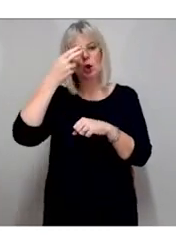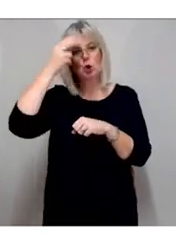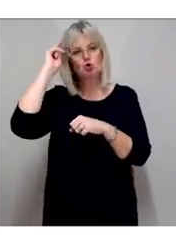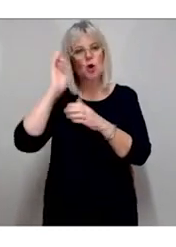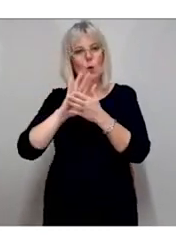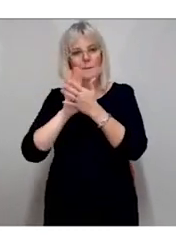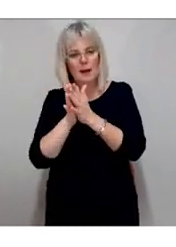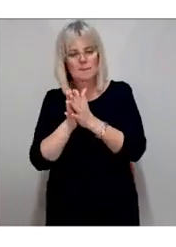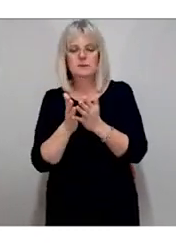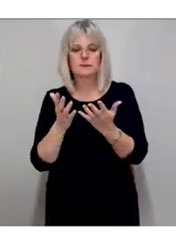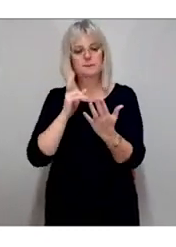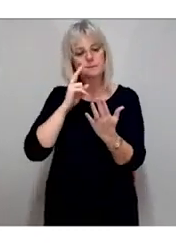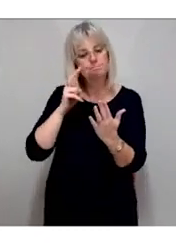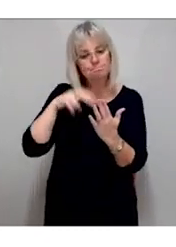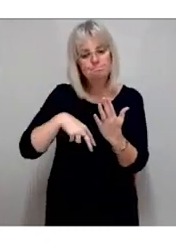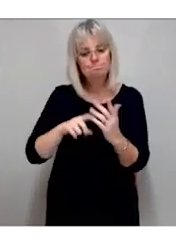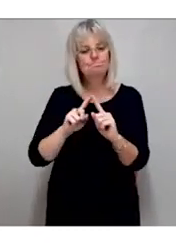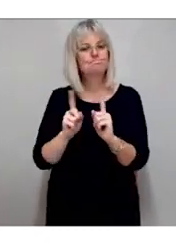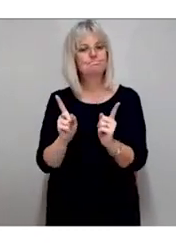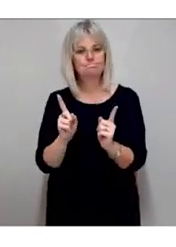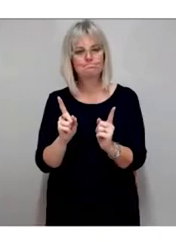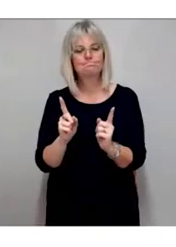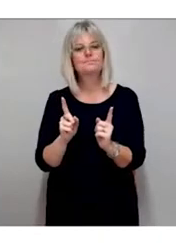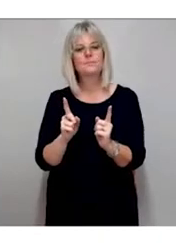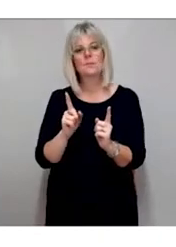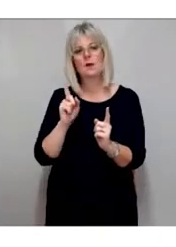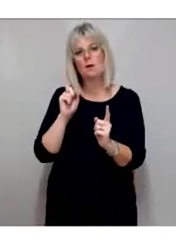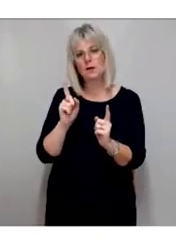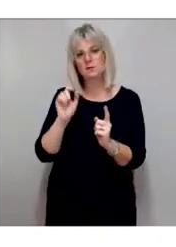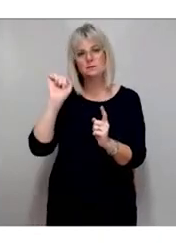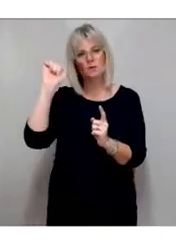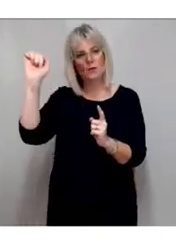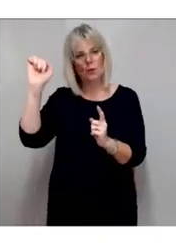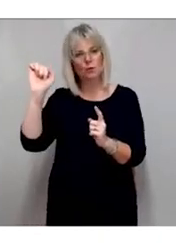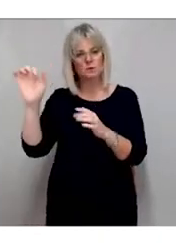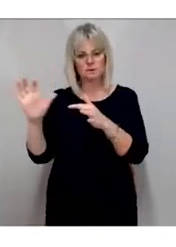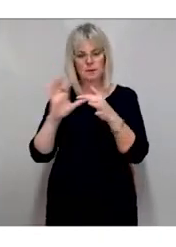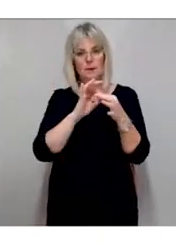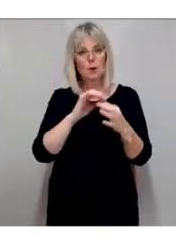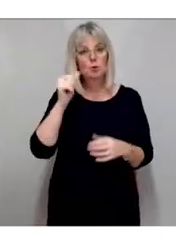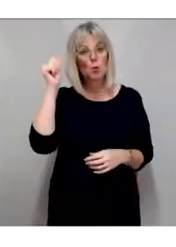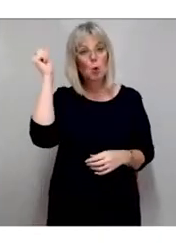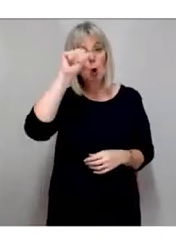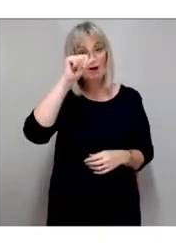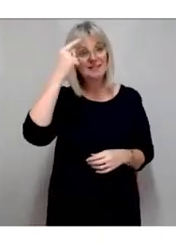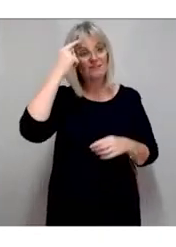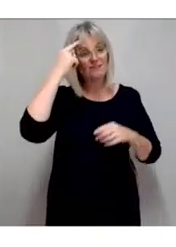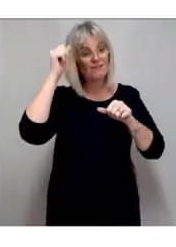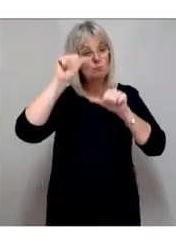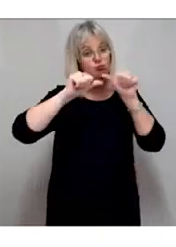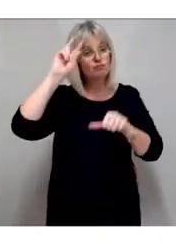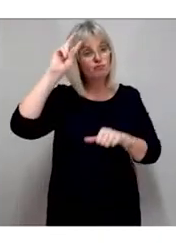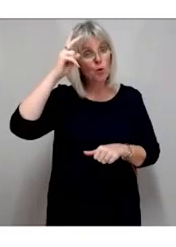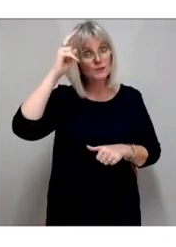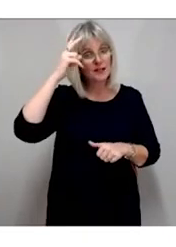read. However, such conditions do not correlate with the ability to cognitively process and understand content.